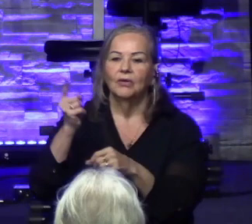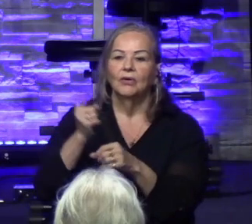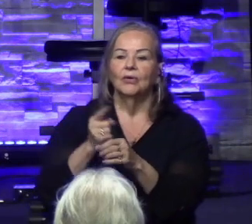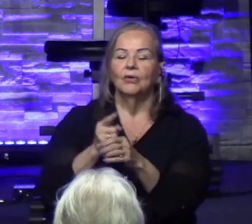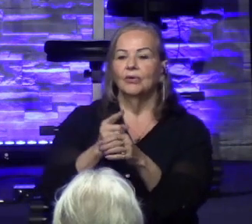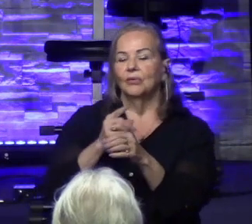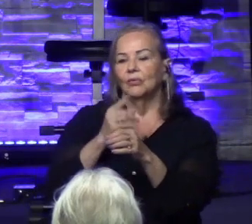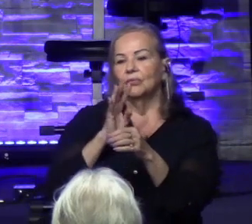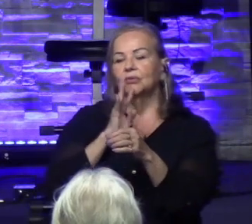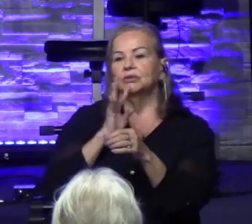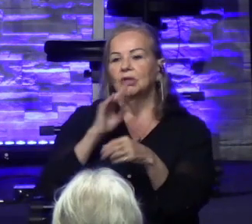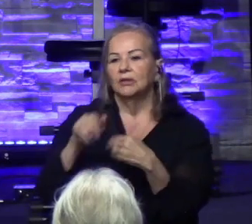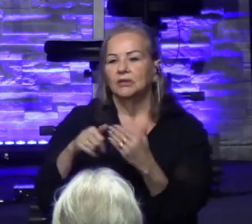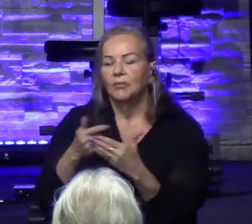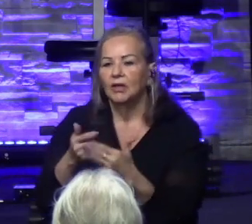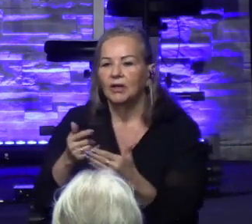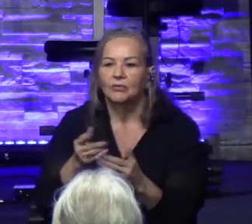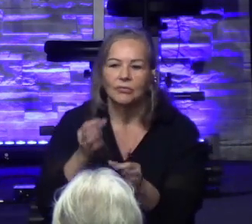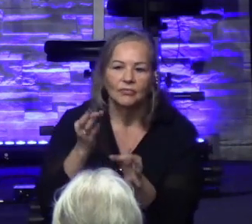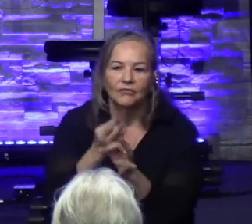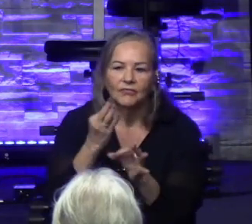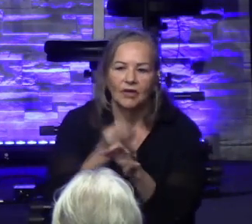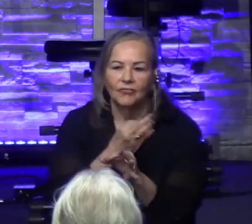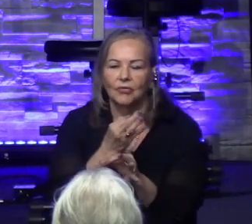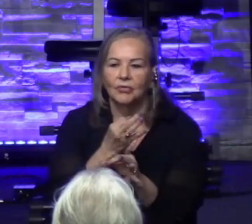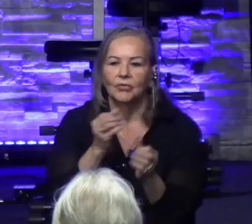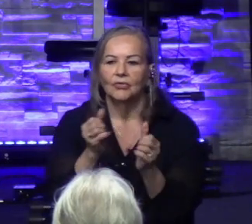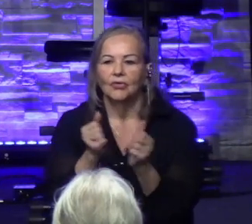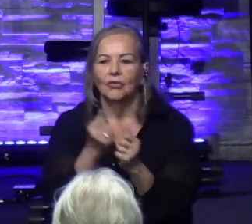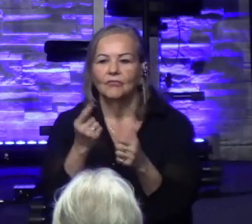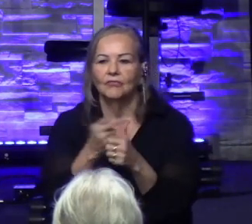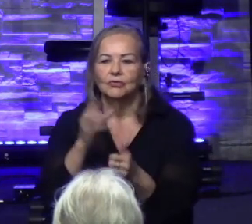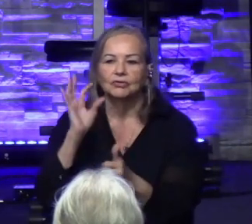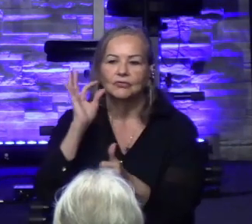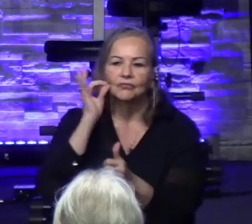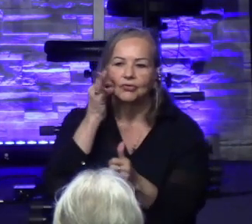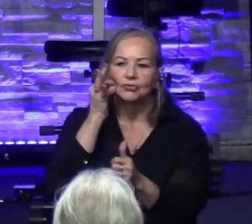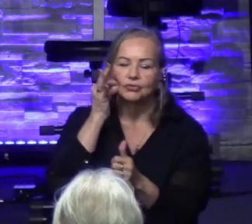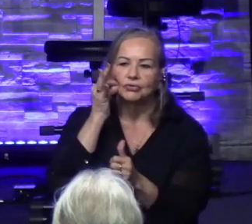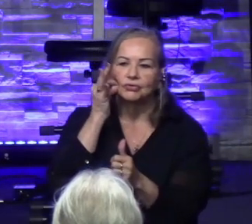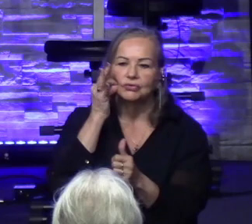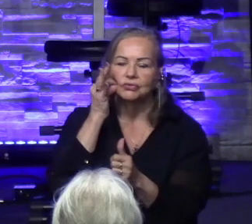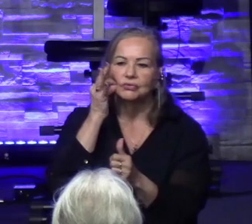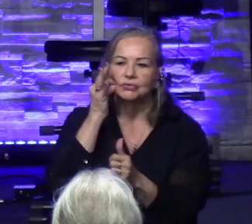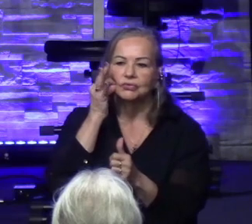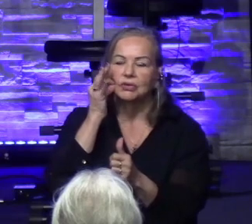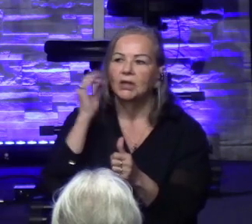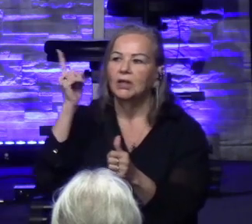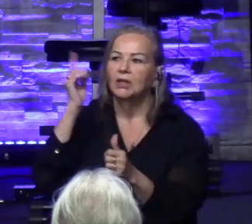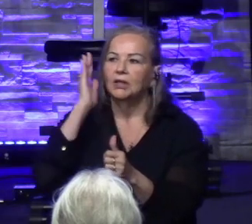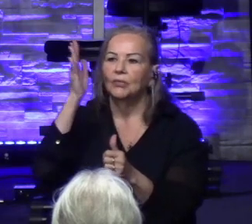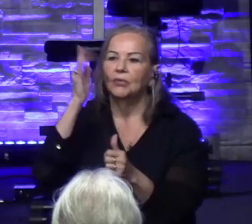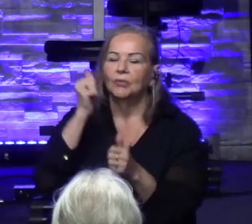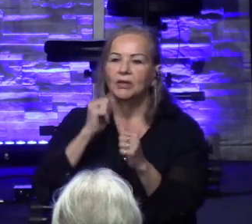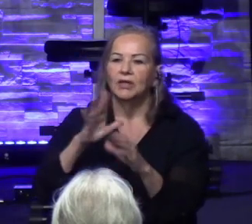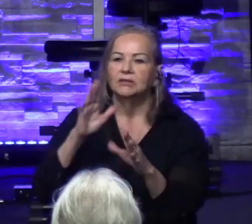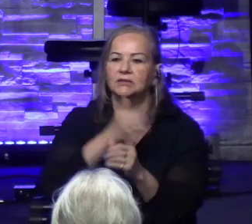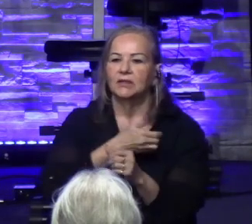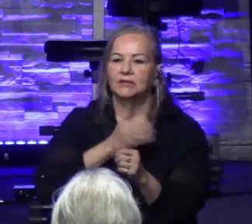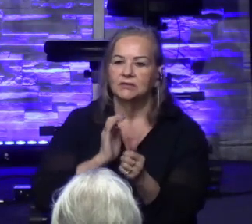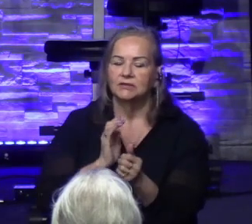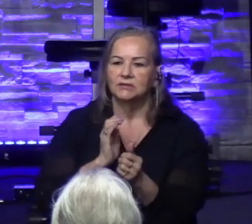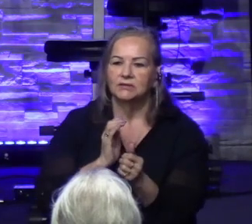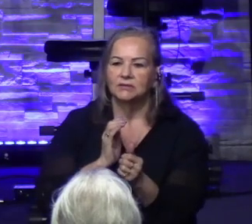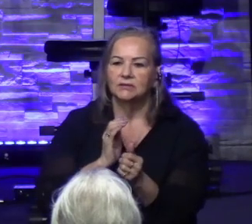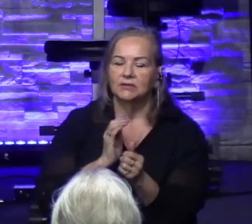we're faithful with what God's given us and we honor him with our first fruits, personally, he's going to bless us. And the same principle applies to us as a